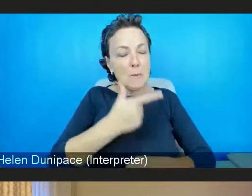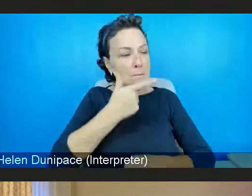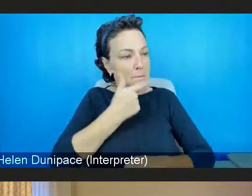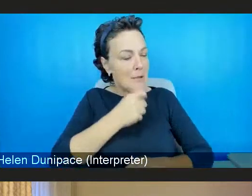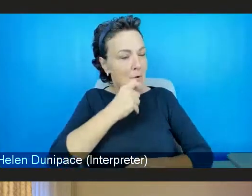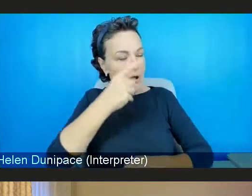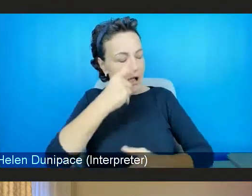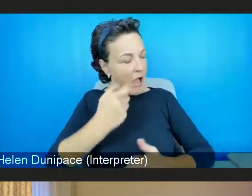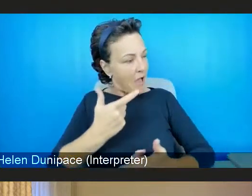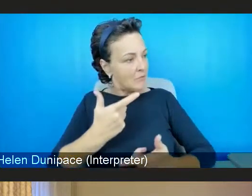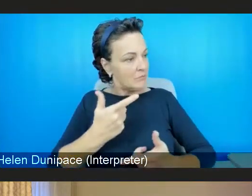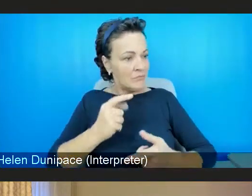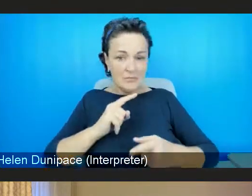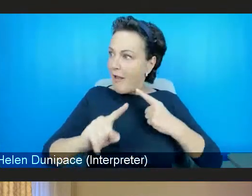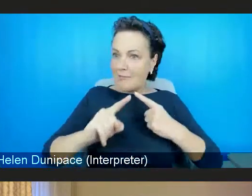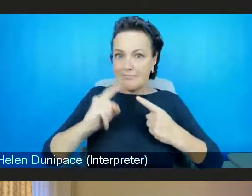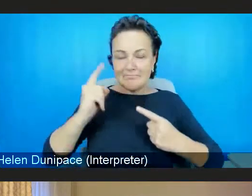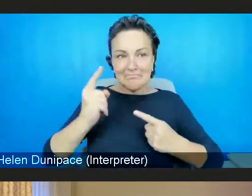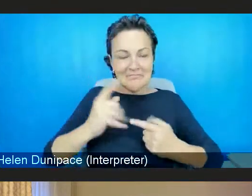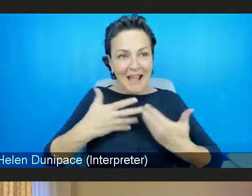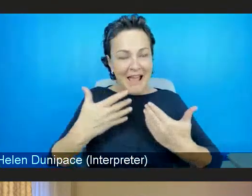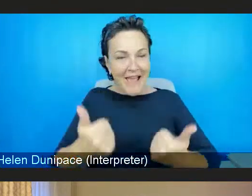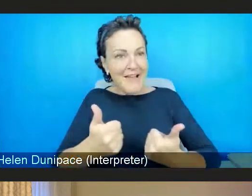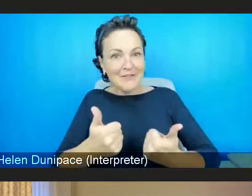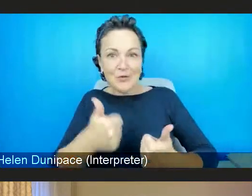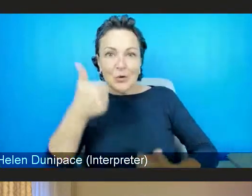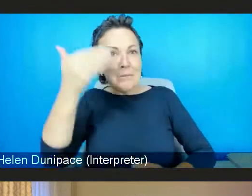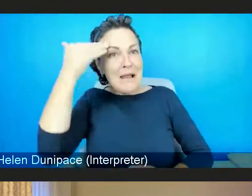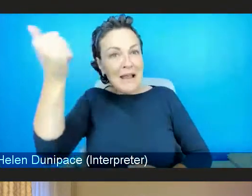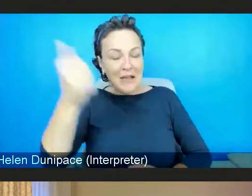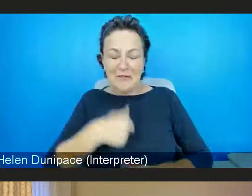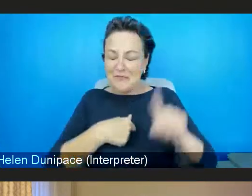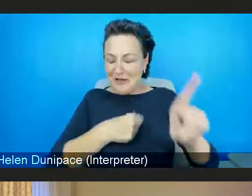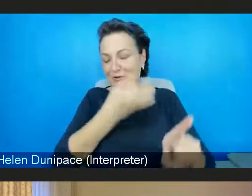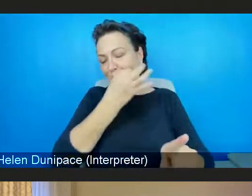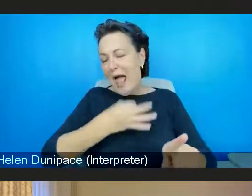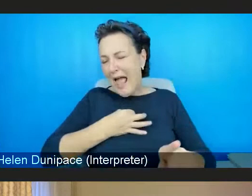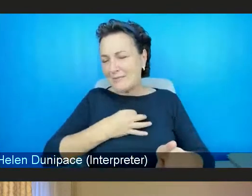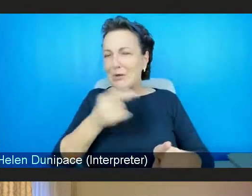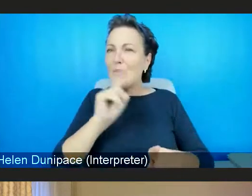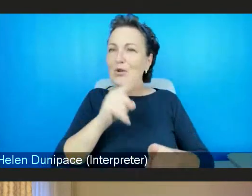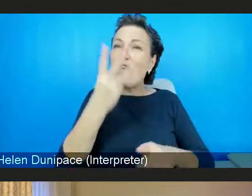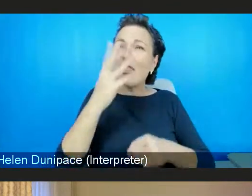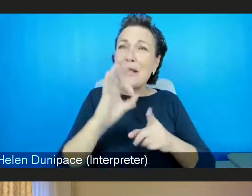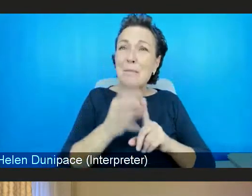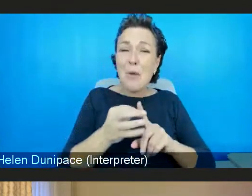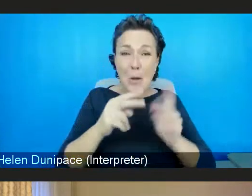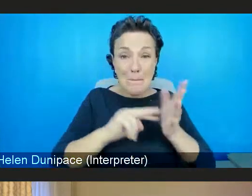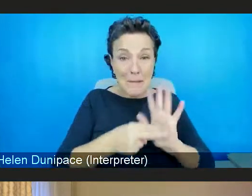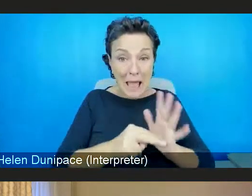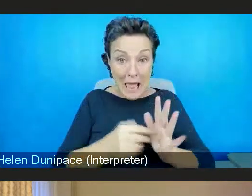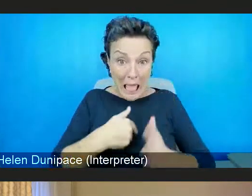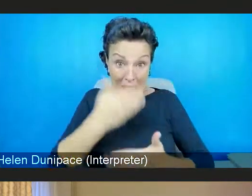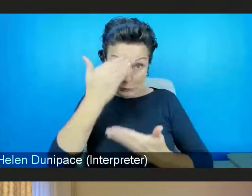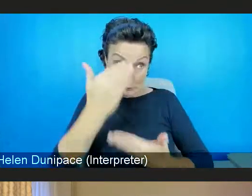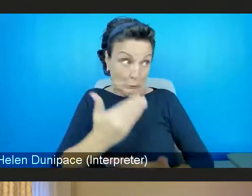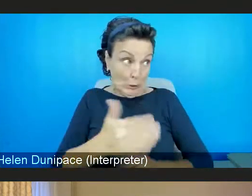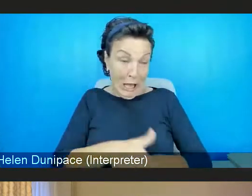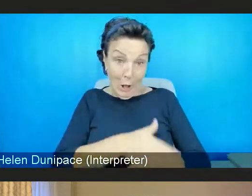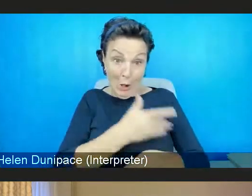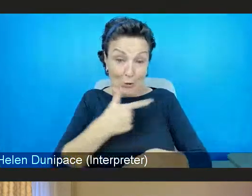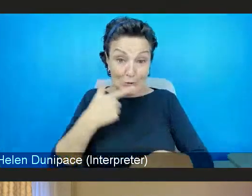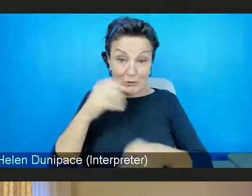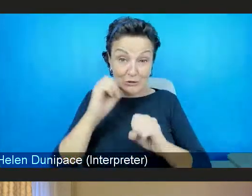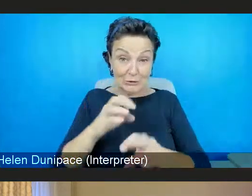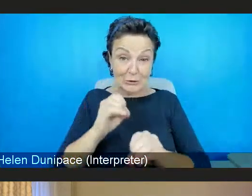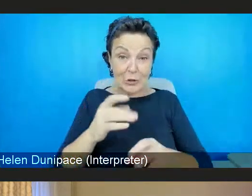So, Gillian, you asked me what my three-point plan was. And I don't know how long you want me to sort of speak on this, but maybe if I keep it short and then